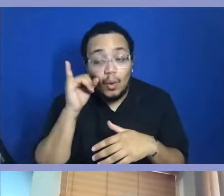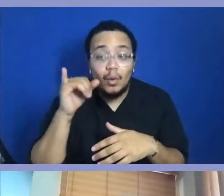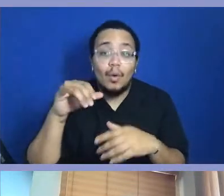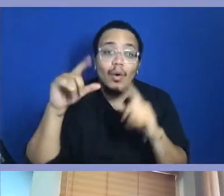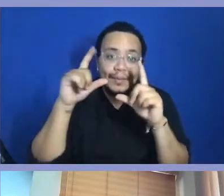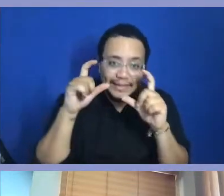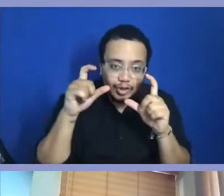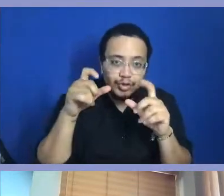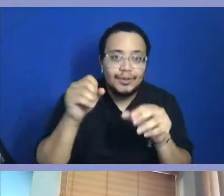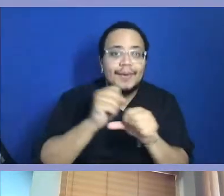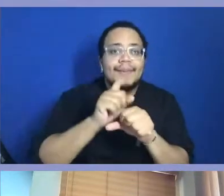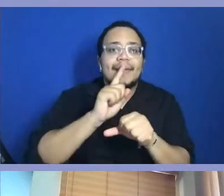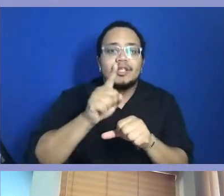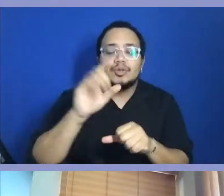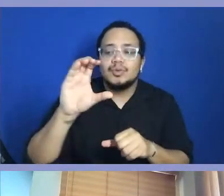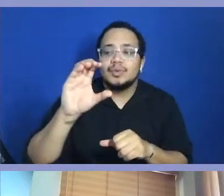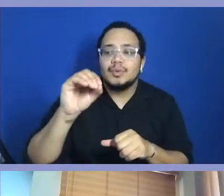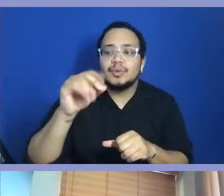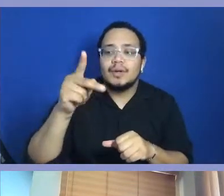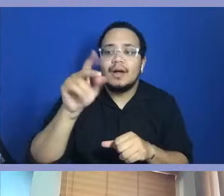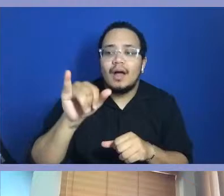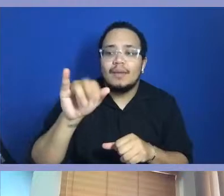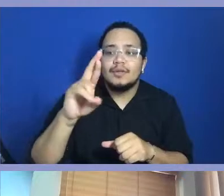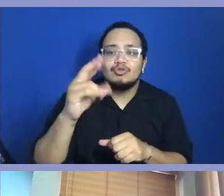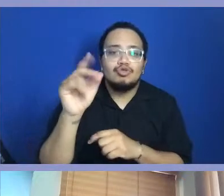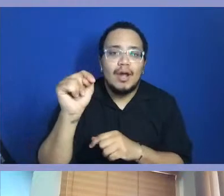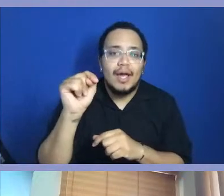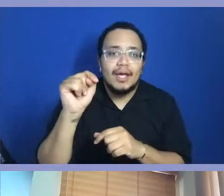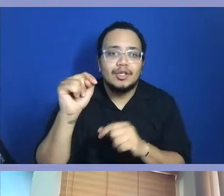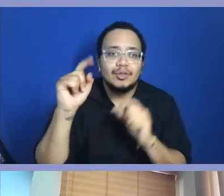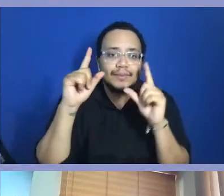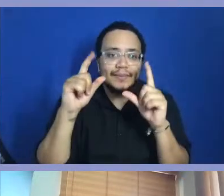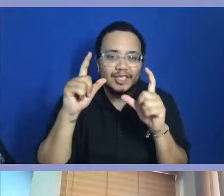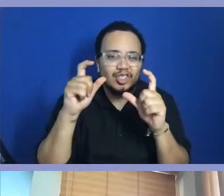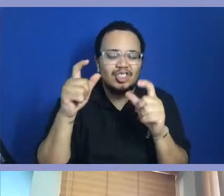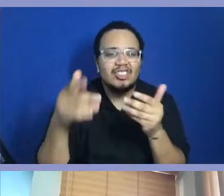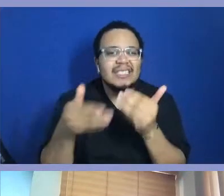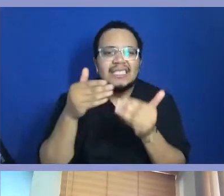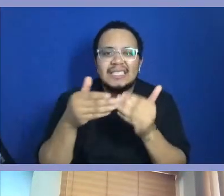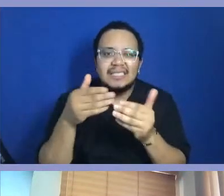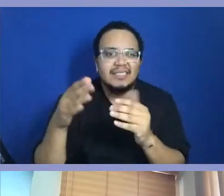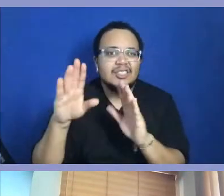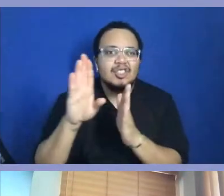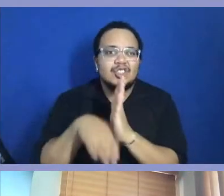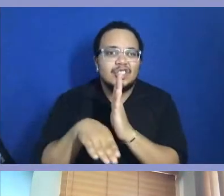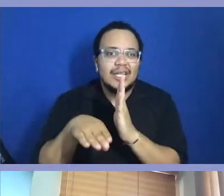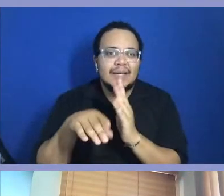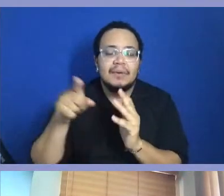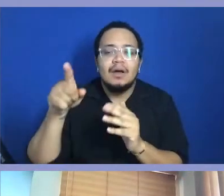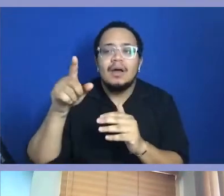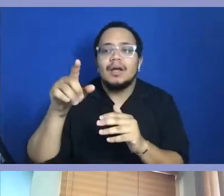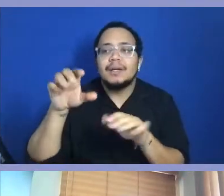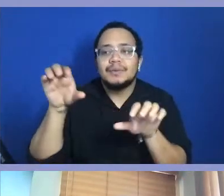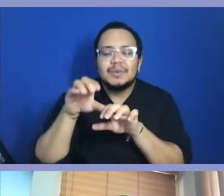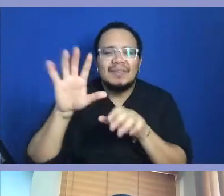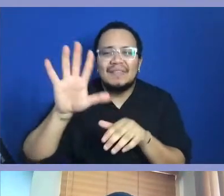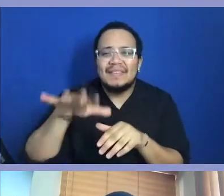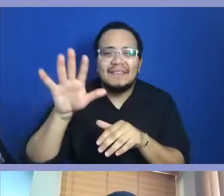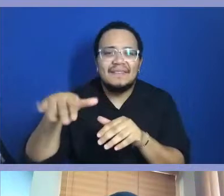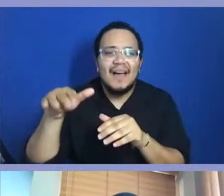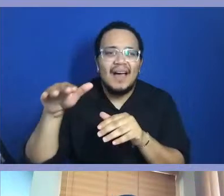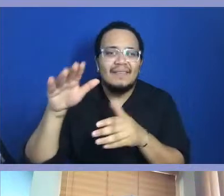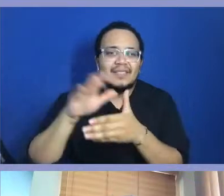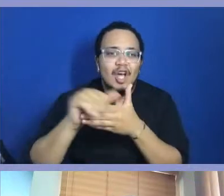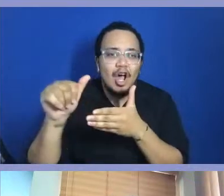copyright your images. You can get a whole lot done for $55. So the Library of Congress will say, you took